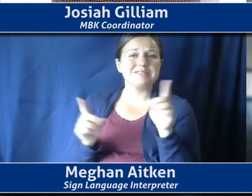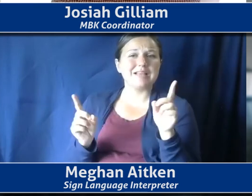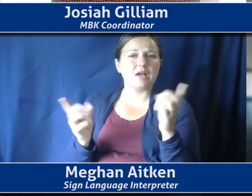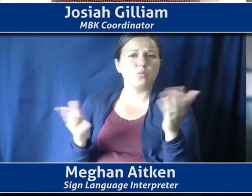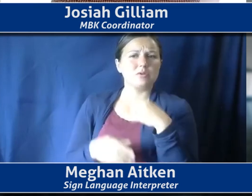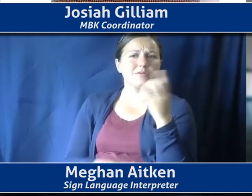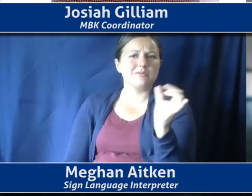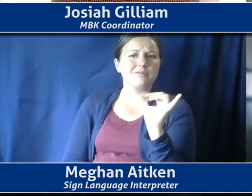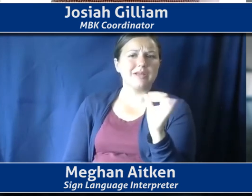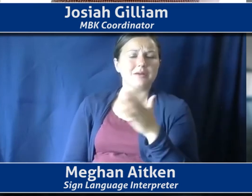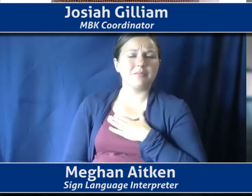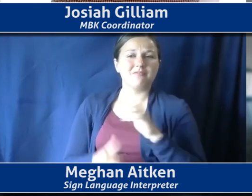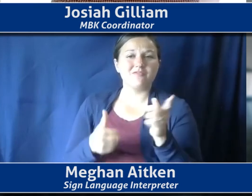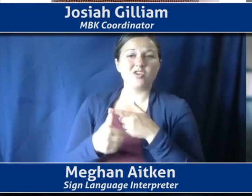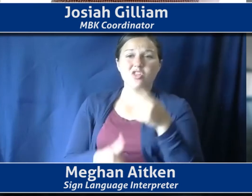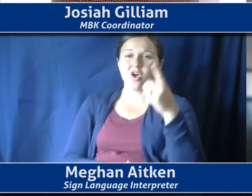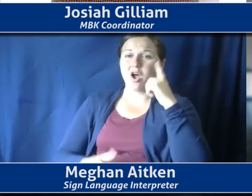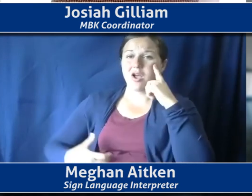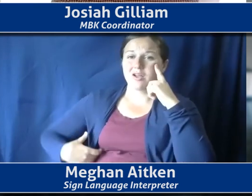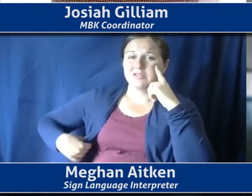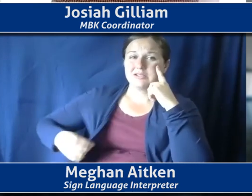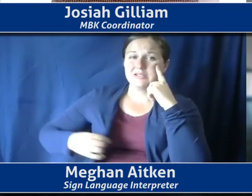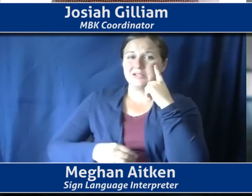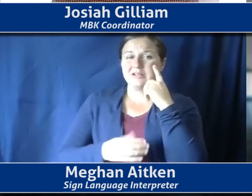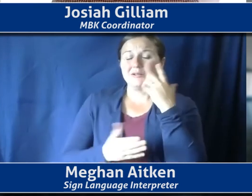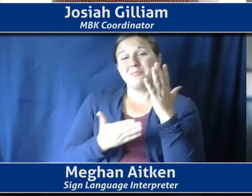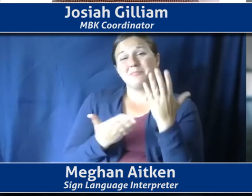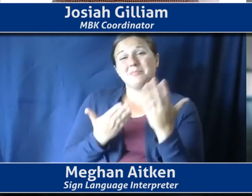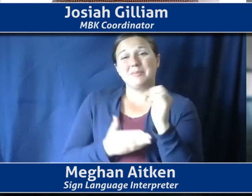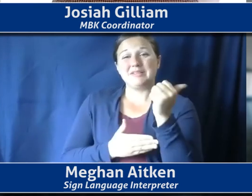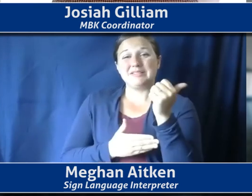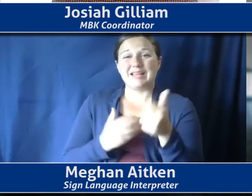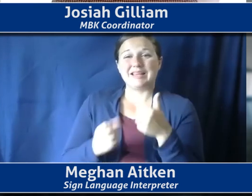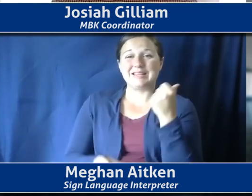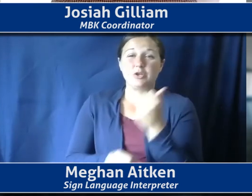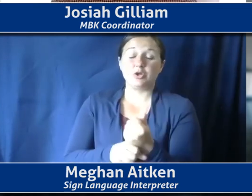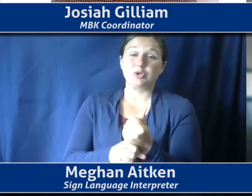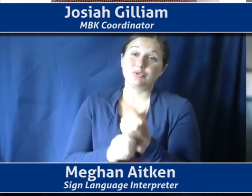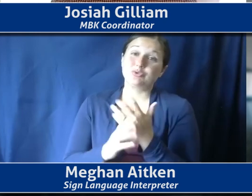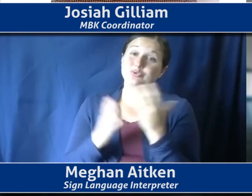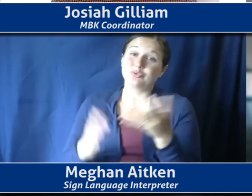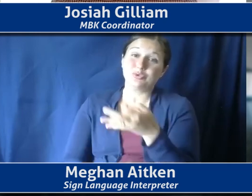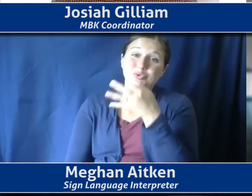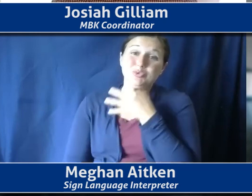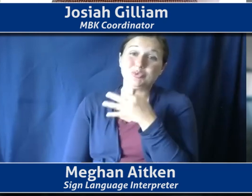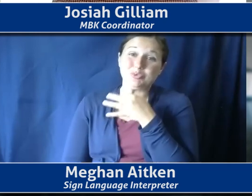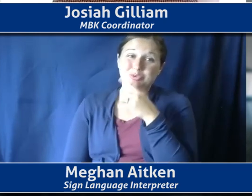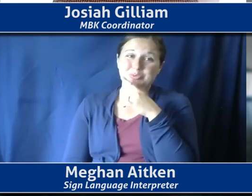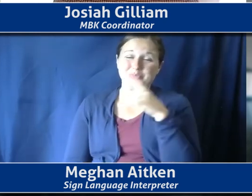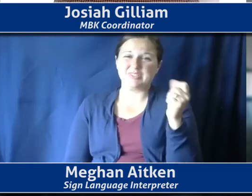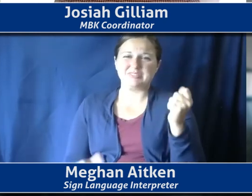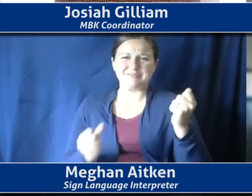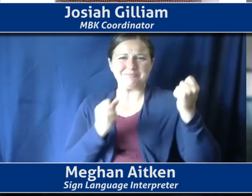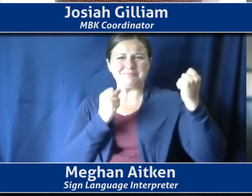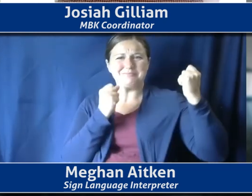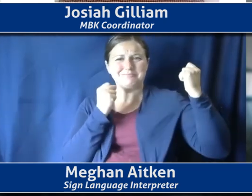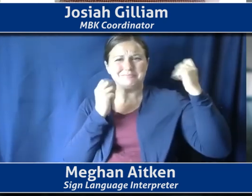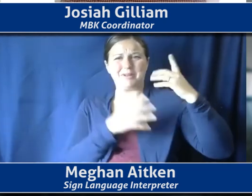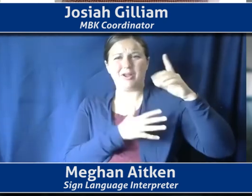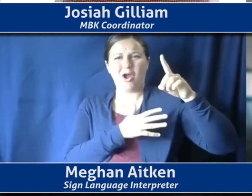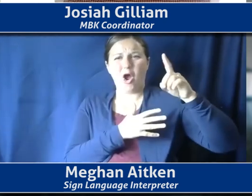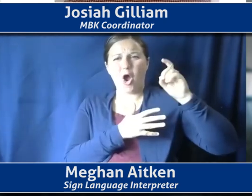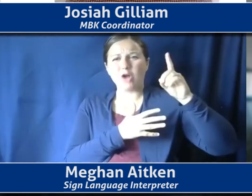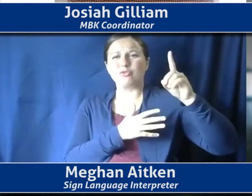my first thought was 10 years, maybe too soon because we're, we're dismantling hundreds of years of oppressive systems, um,